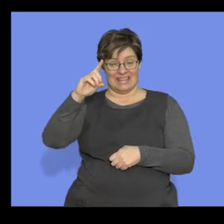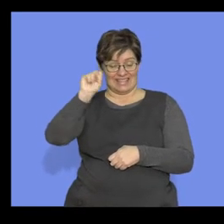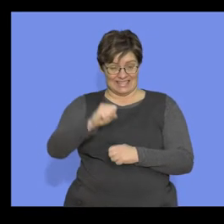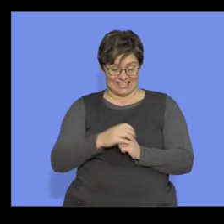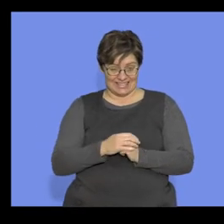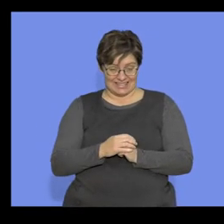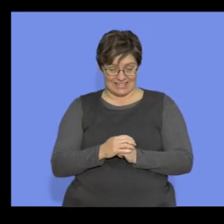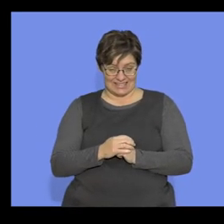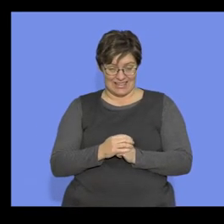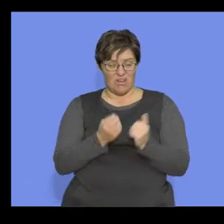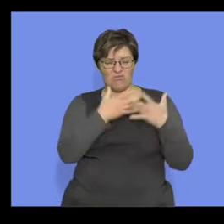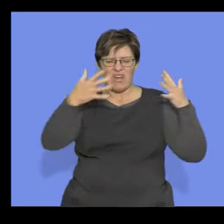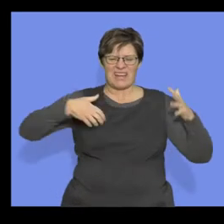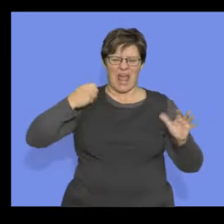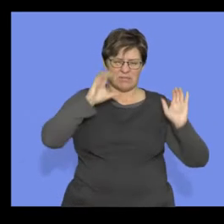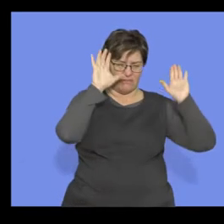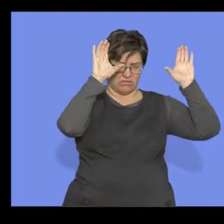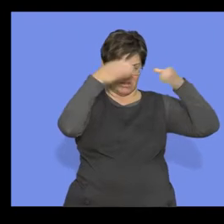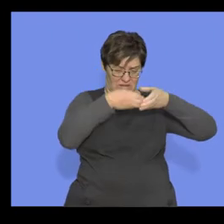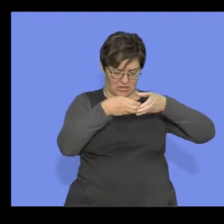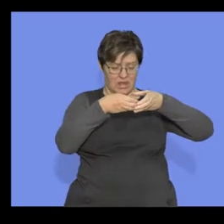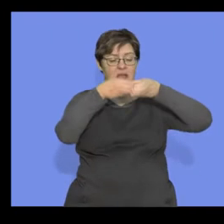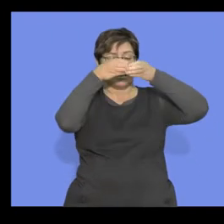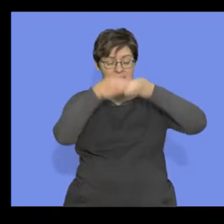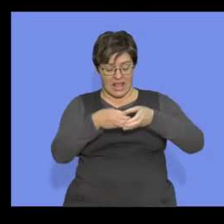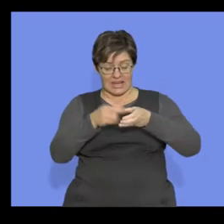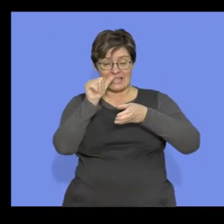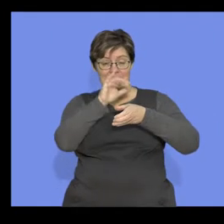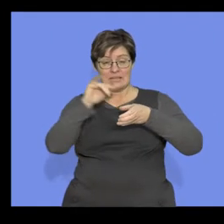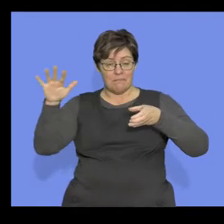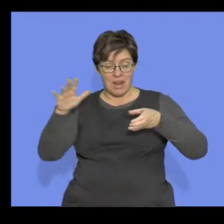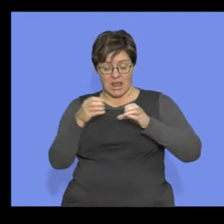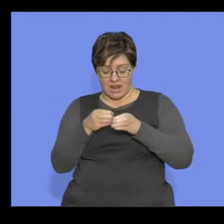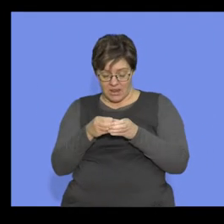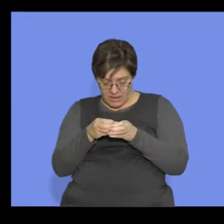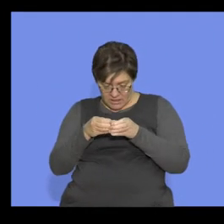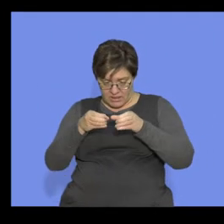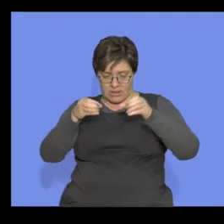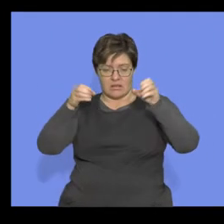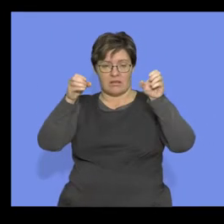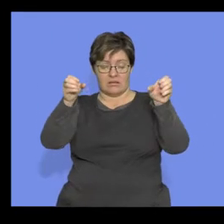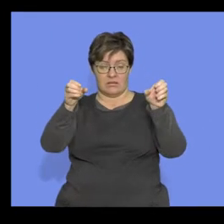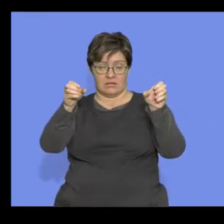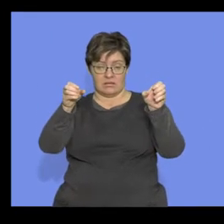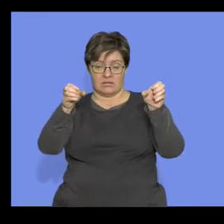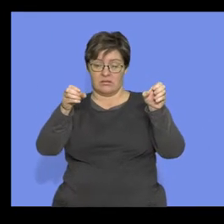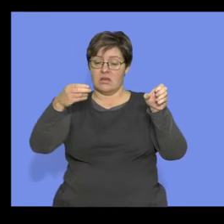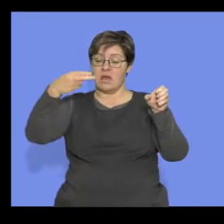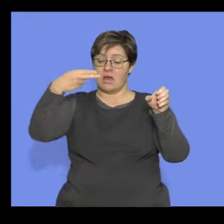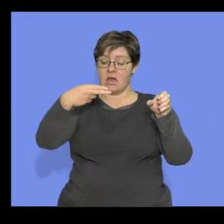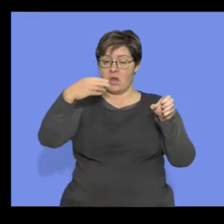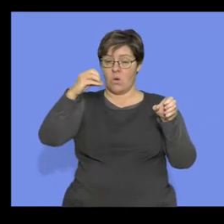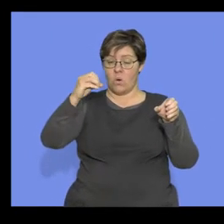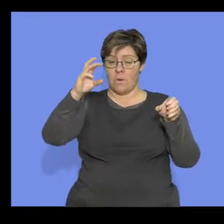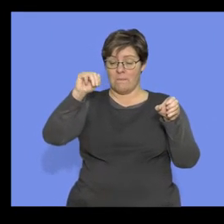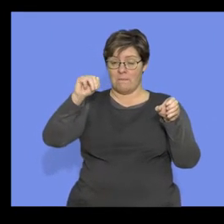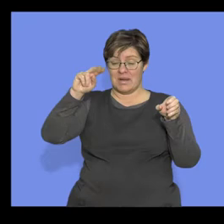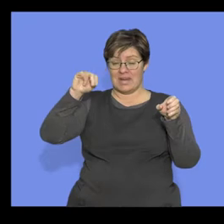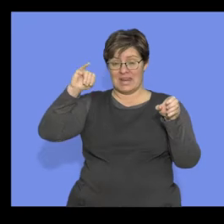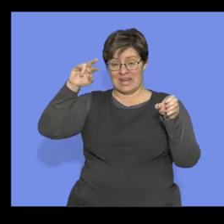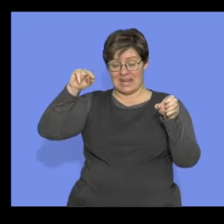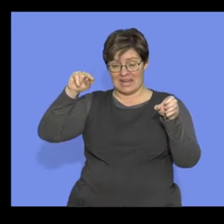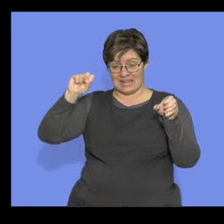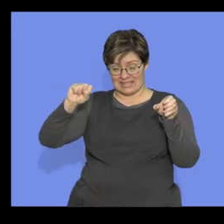But round about six million years ago, what happened? The hominids, which is